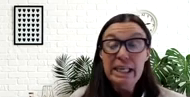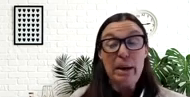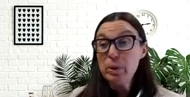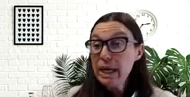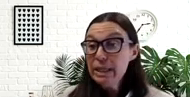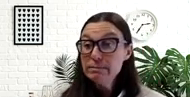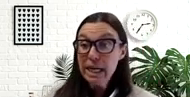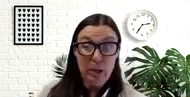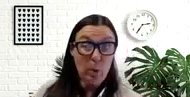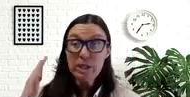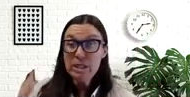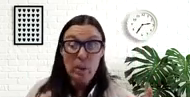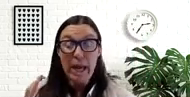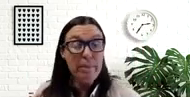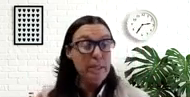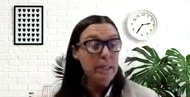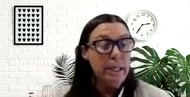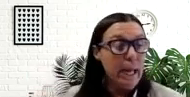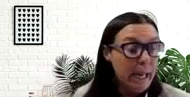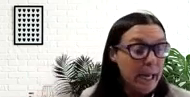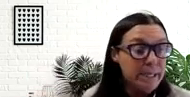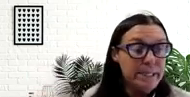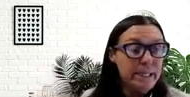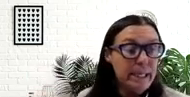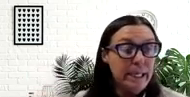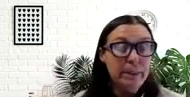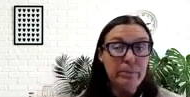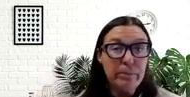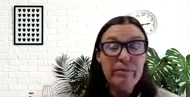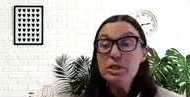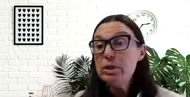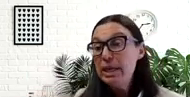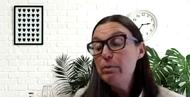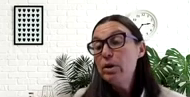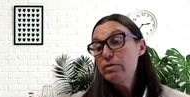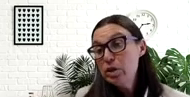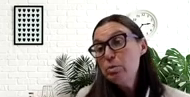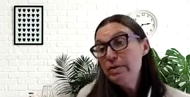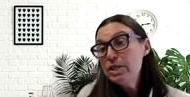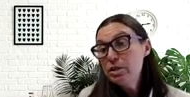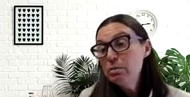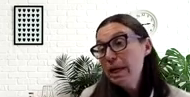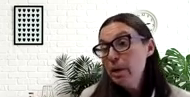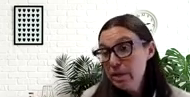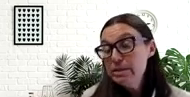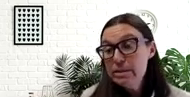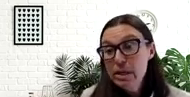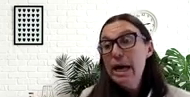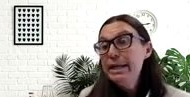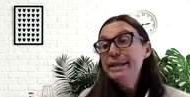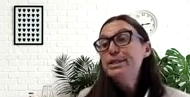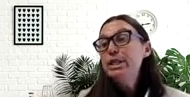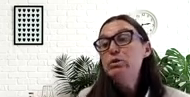He kept working and he worked his way up and he eventually became one of the first professional makeup artists.